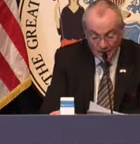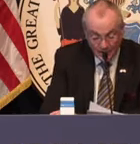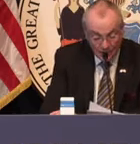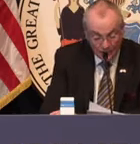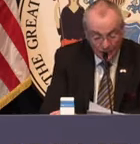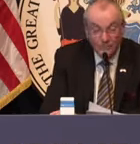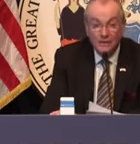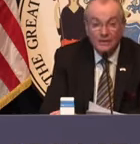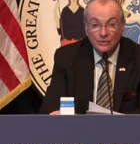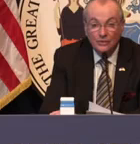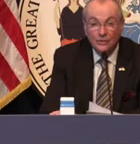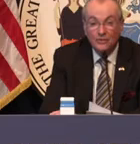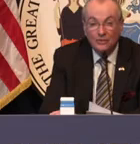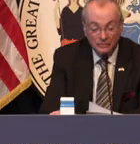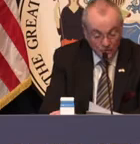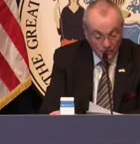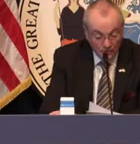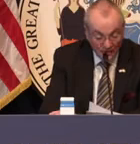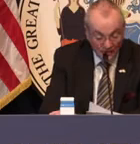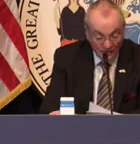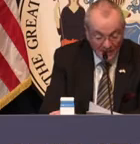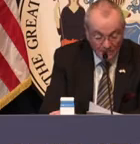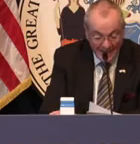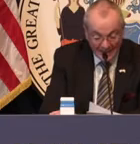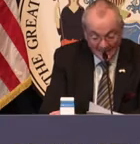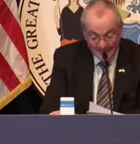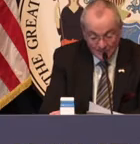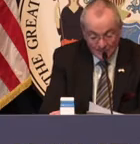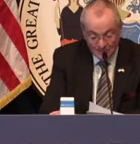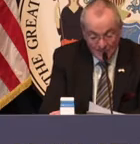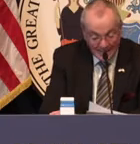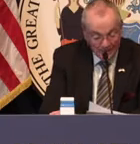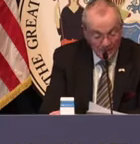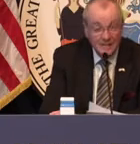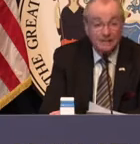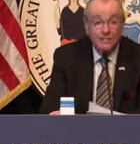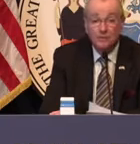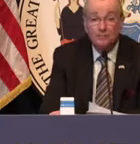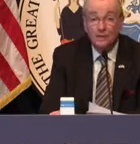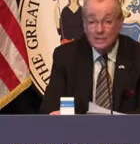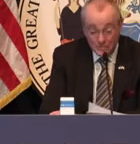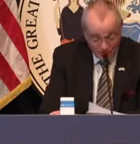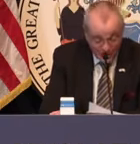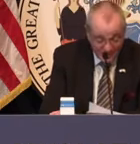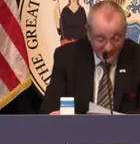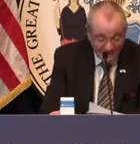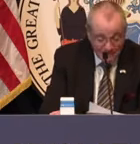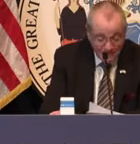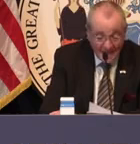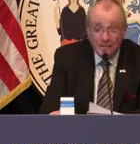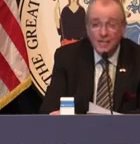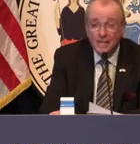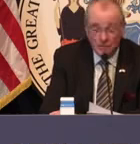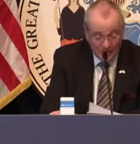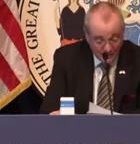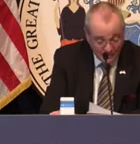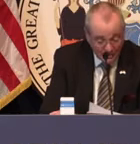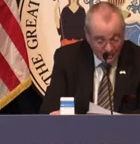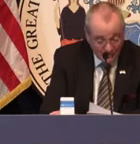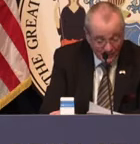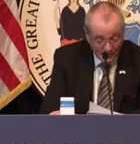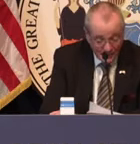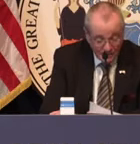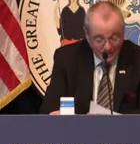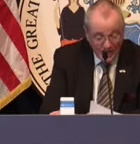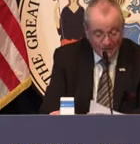made sure she got home to and from school safely and back, but to many within the Elizabeth Police Department and NJ Transit